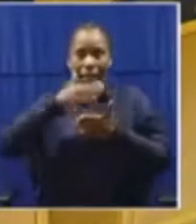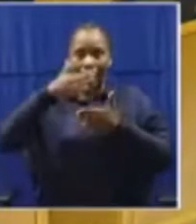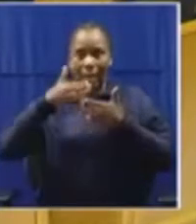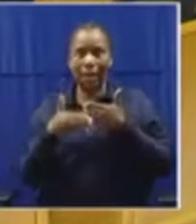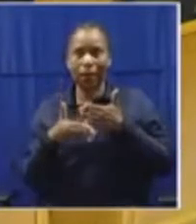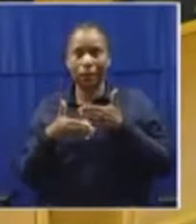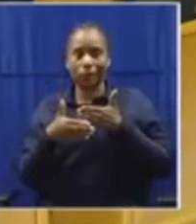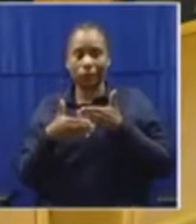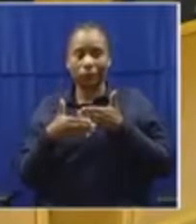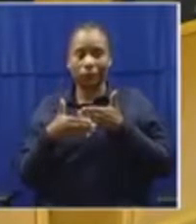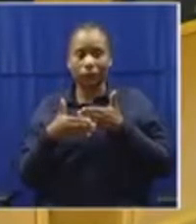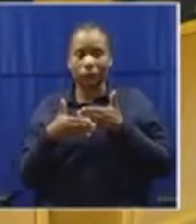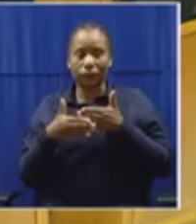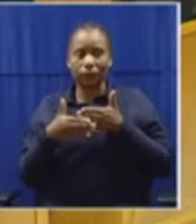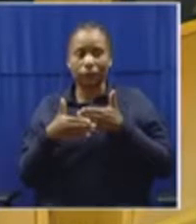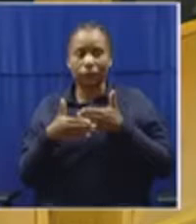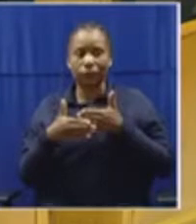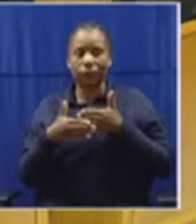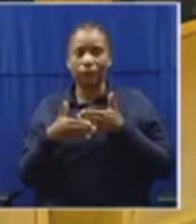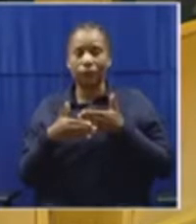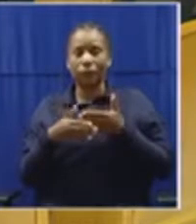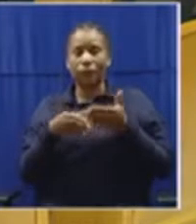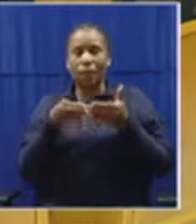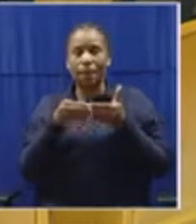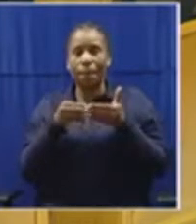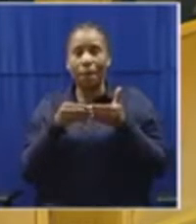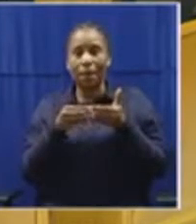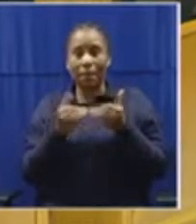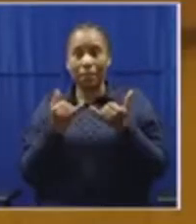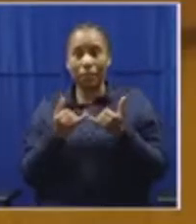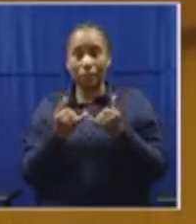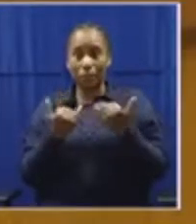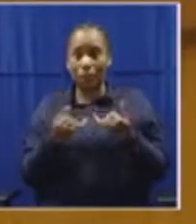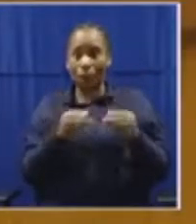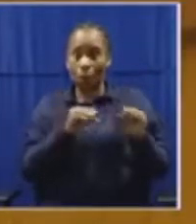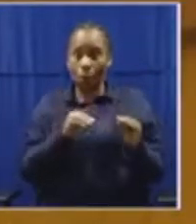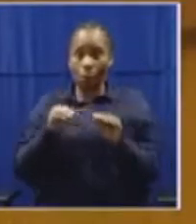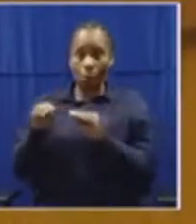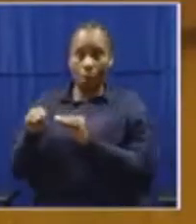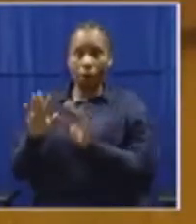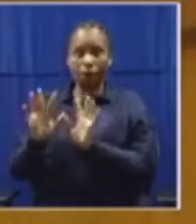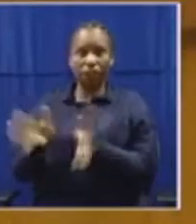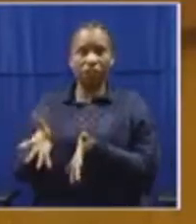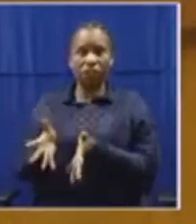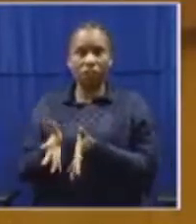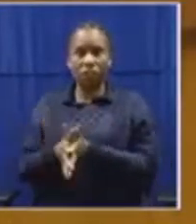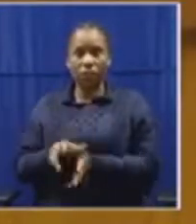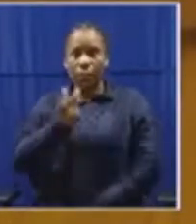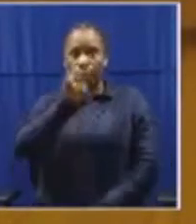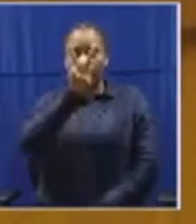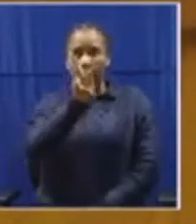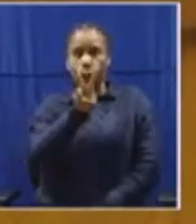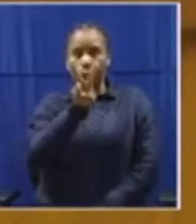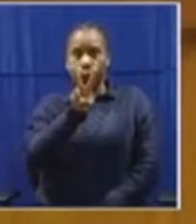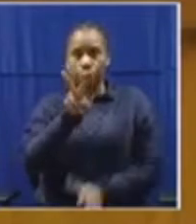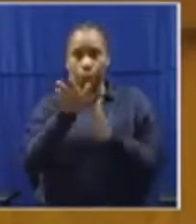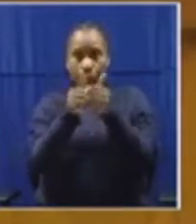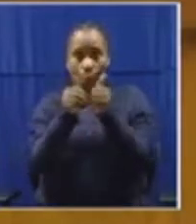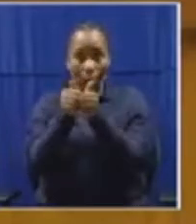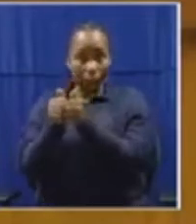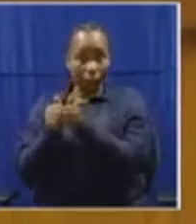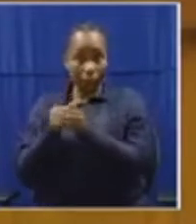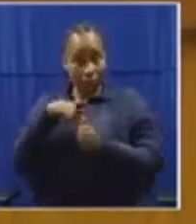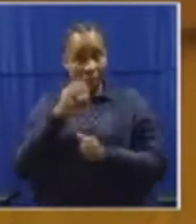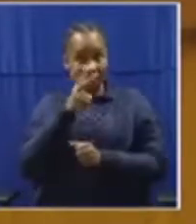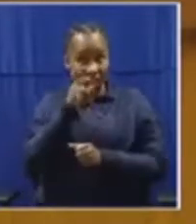those members have now been shifted aside. Now, these two colleagues and I see them as colleagues, by